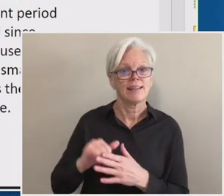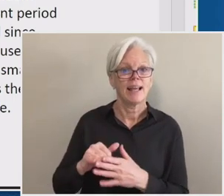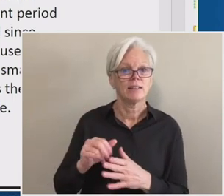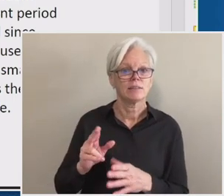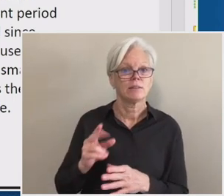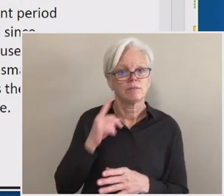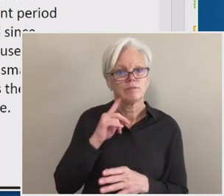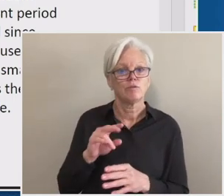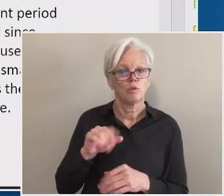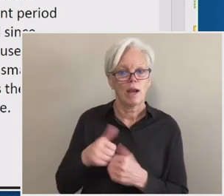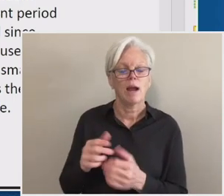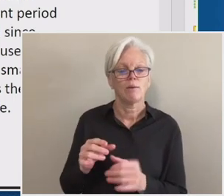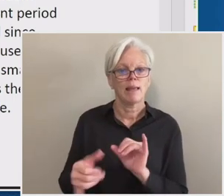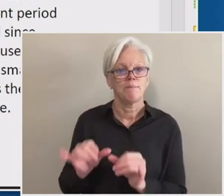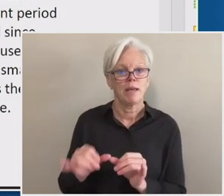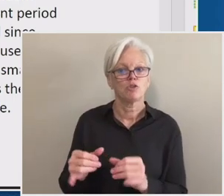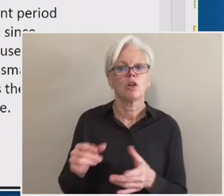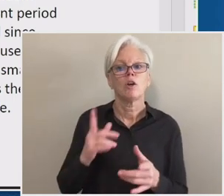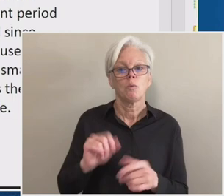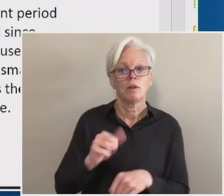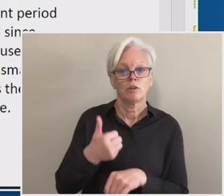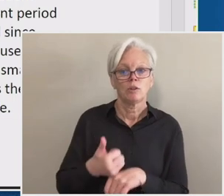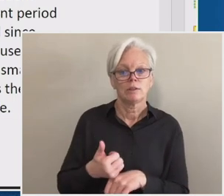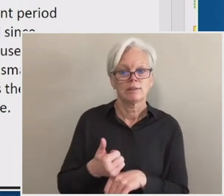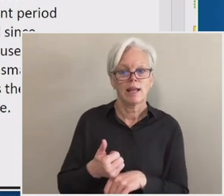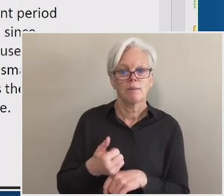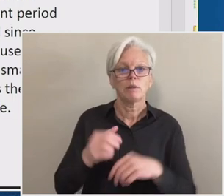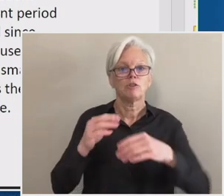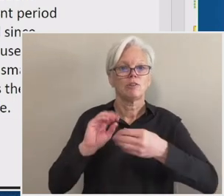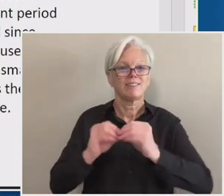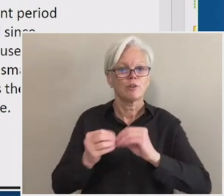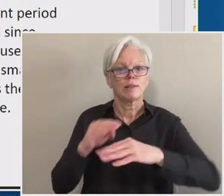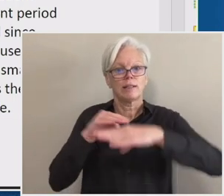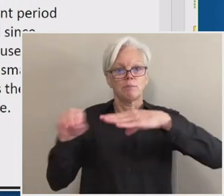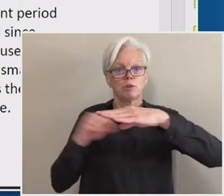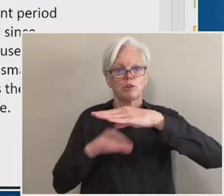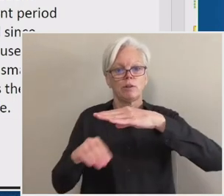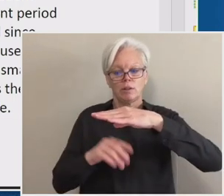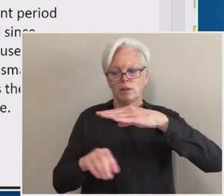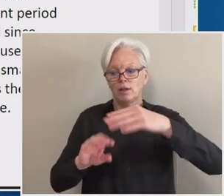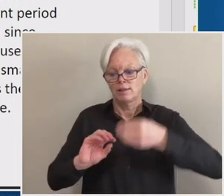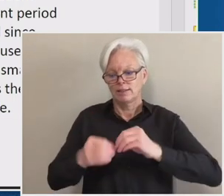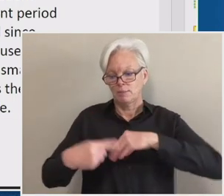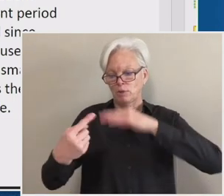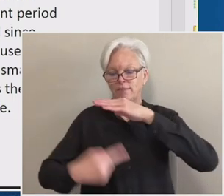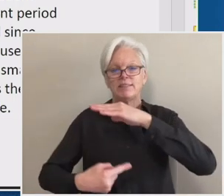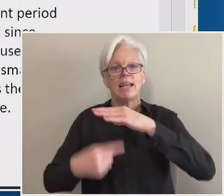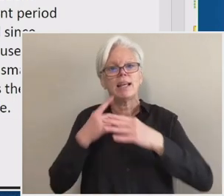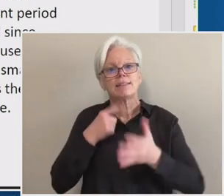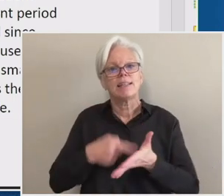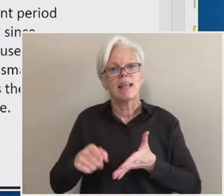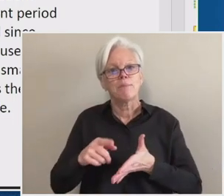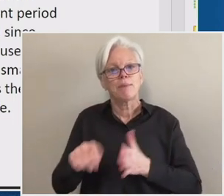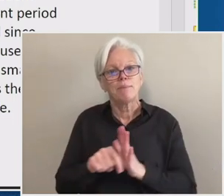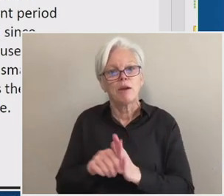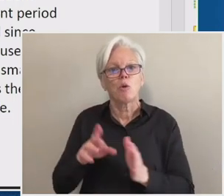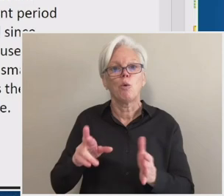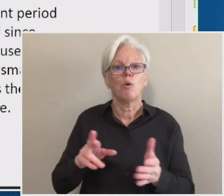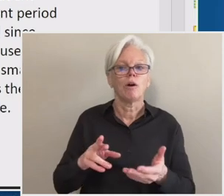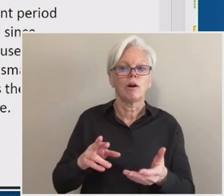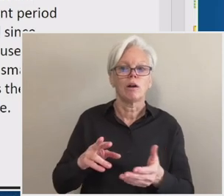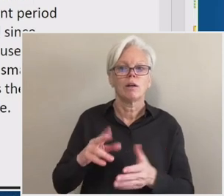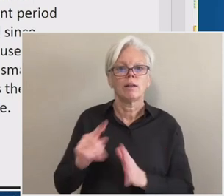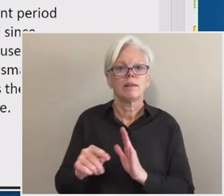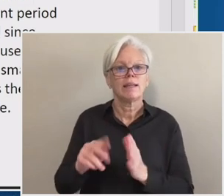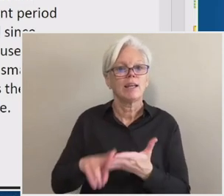when you establish your denominator, you establish a number of days in the payment period or a period of enrollment, and you look at how many